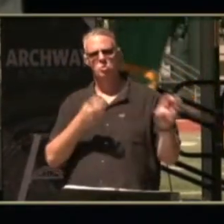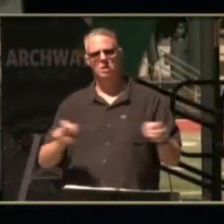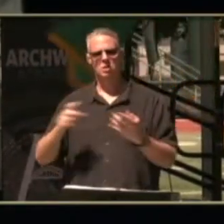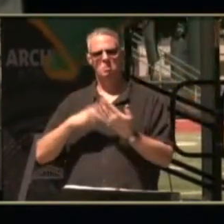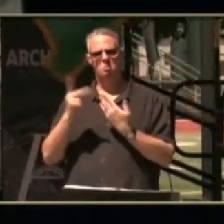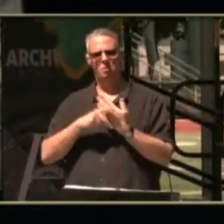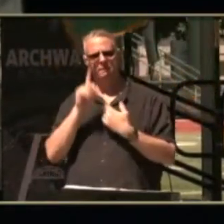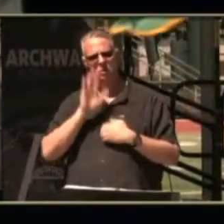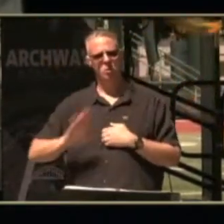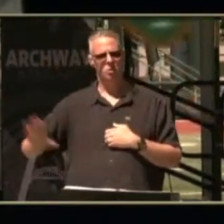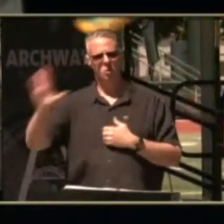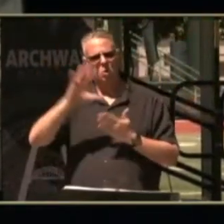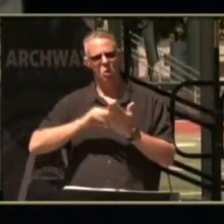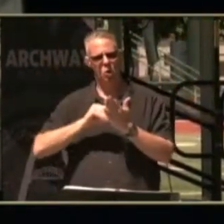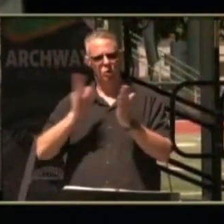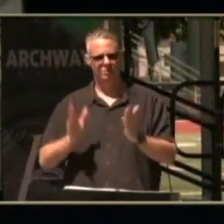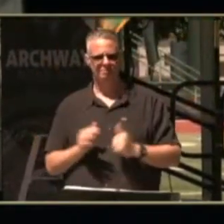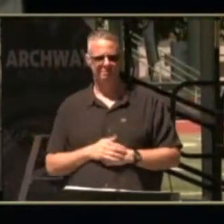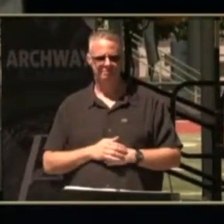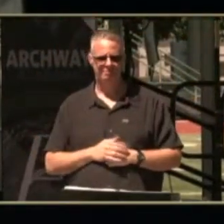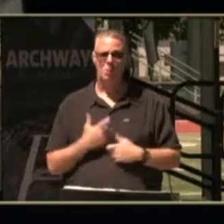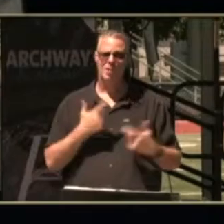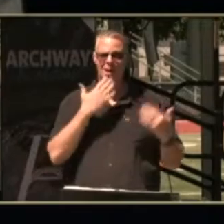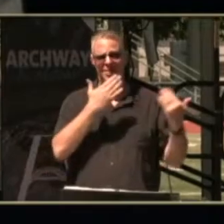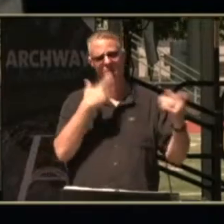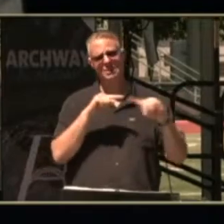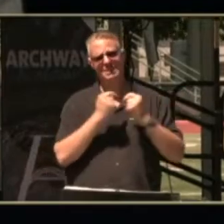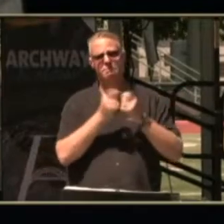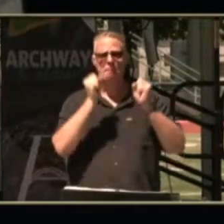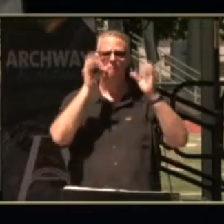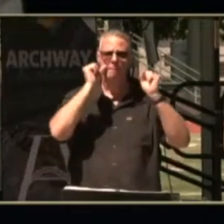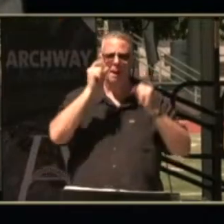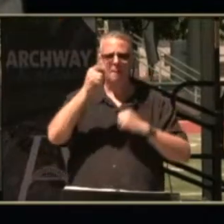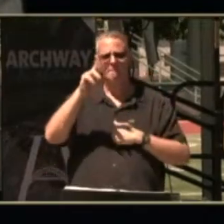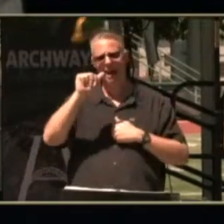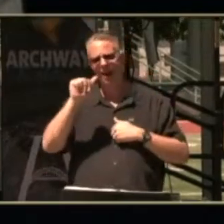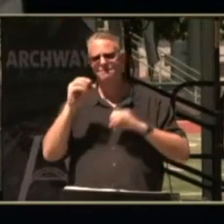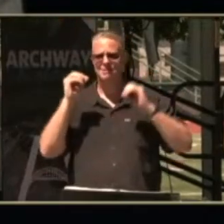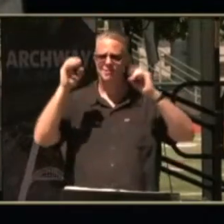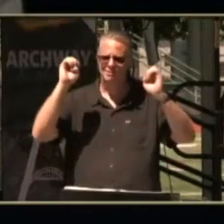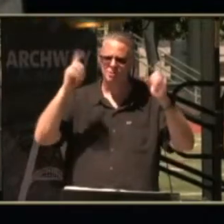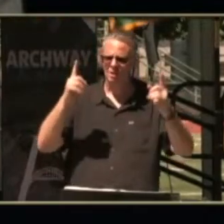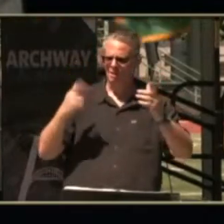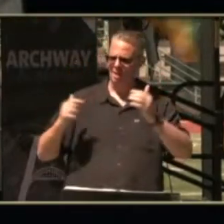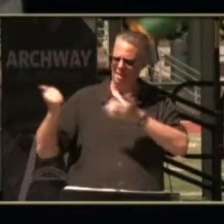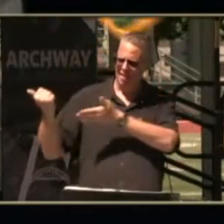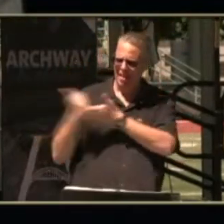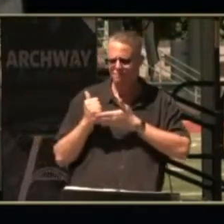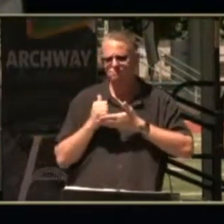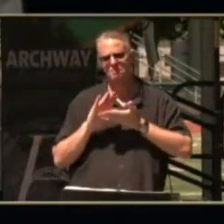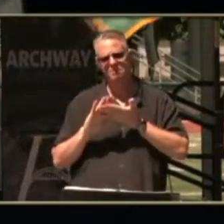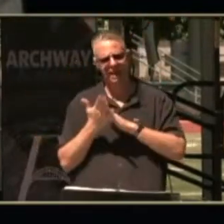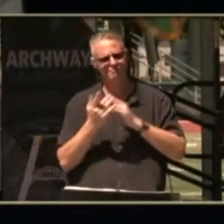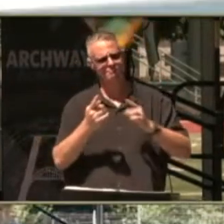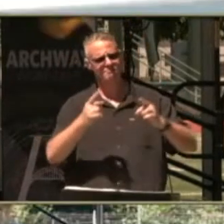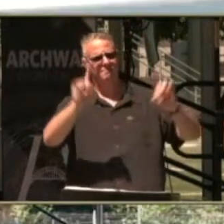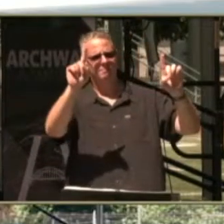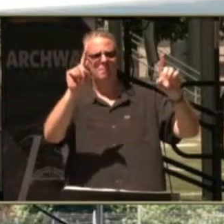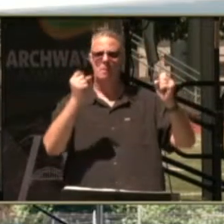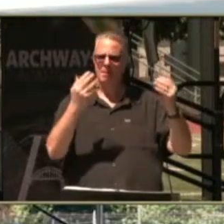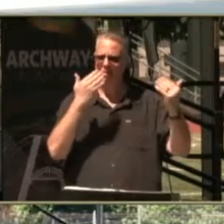finally i would also like to thank my team of amazing para educators who helped make all of the planning a reality thank you so much